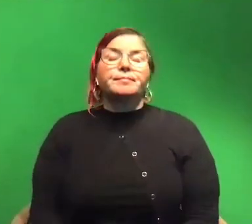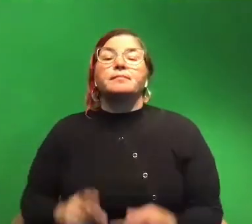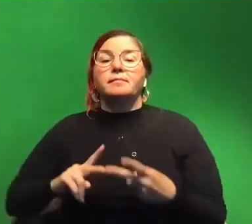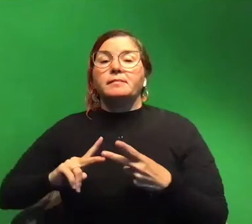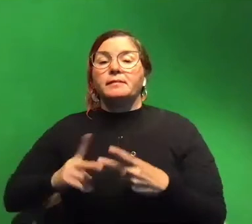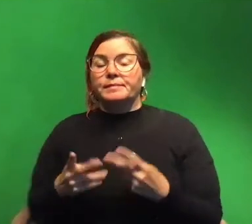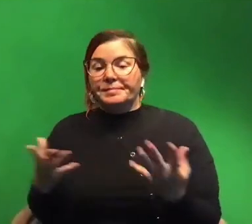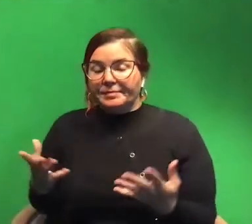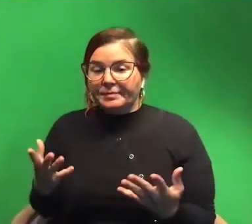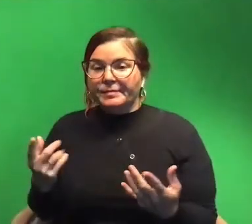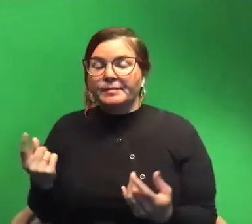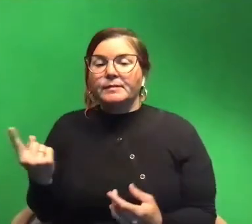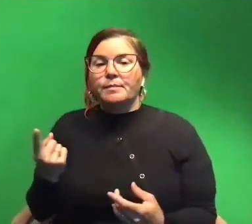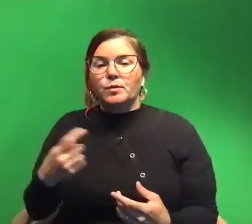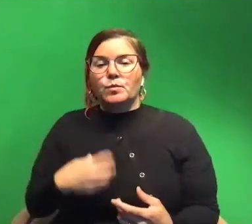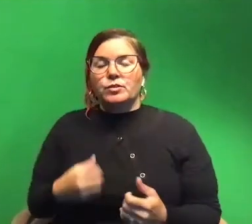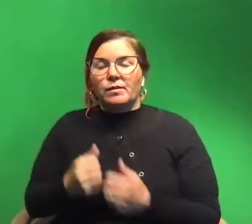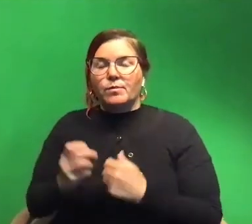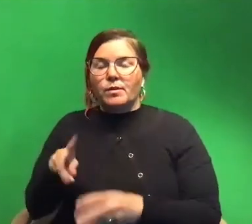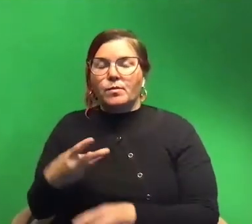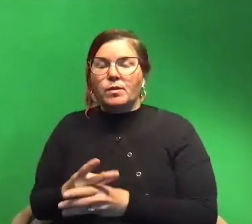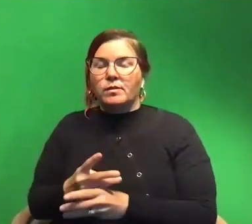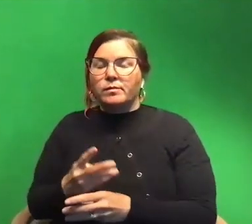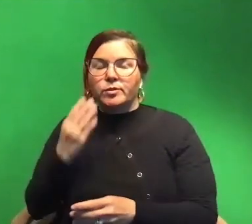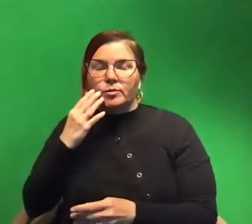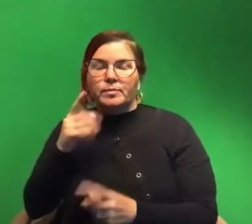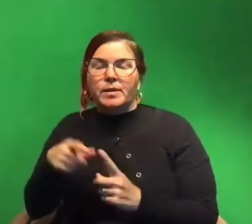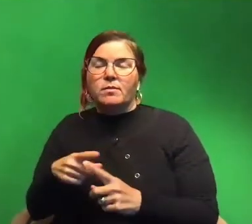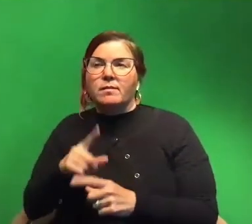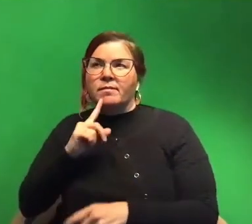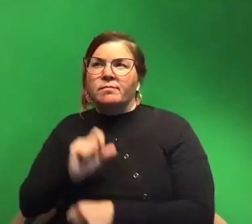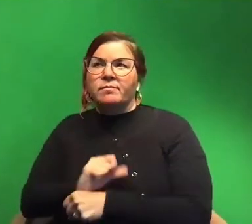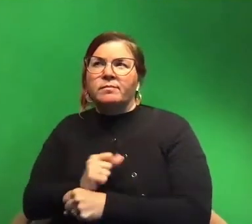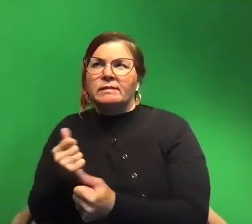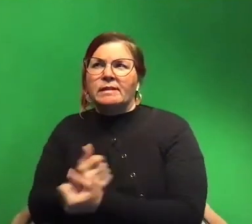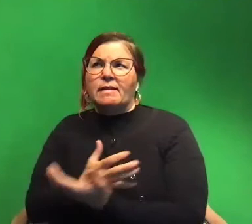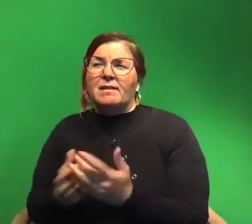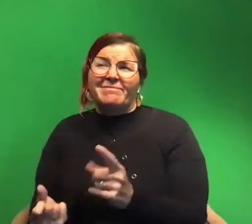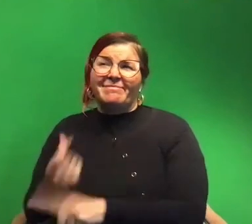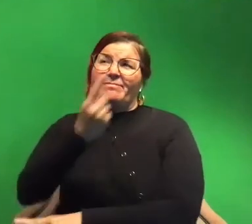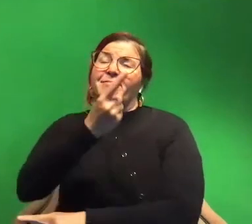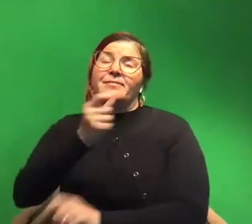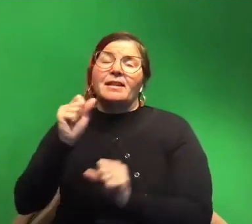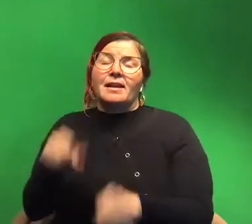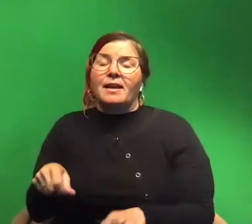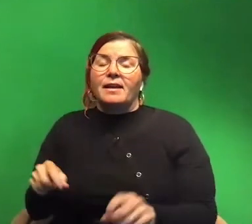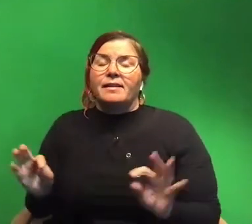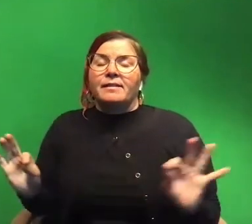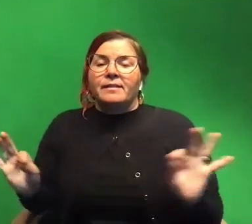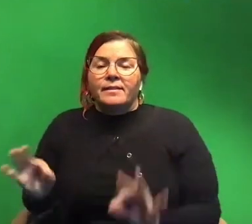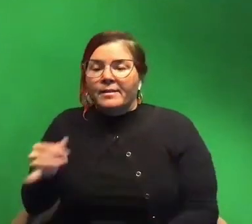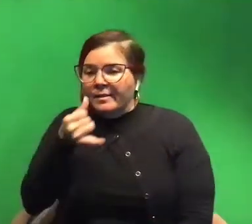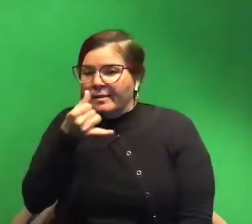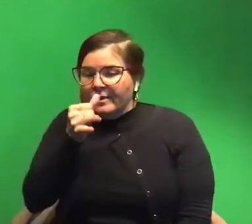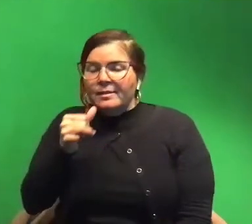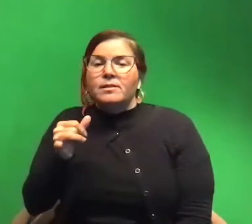is what is something that you wish everybody in the world knew about literally anything it can be as silly and insignificant